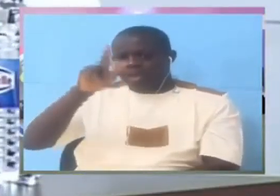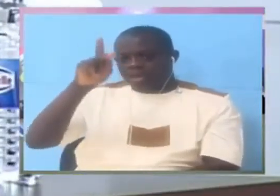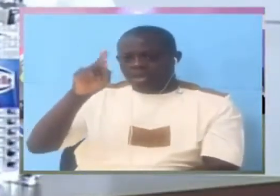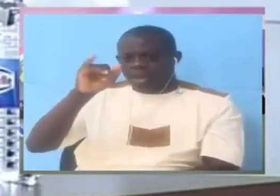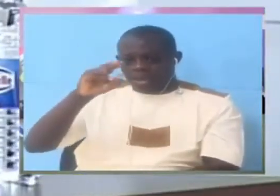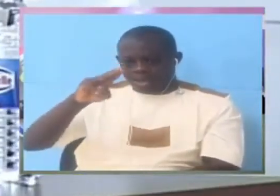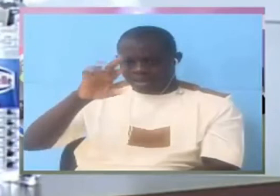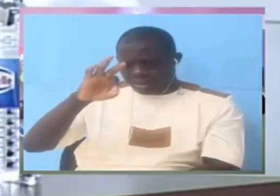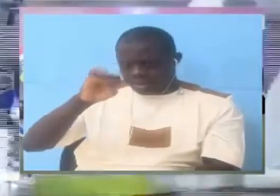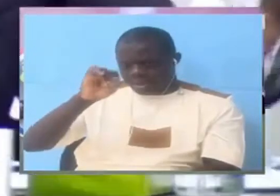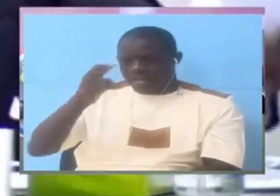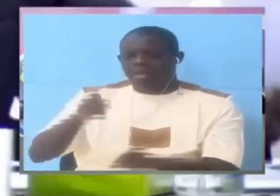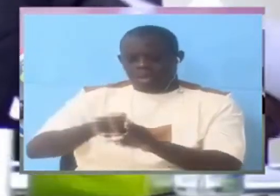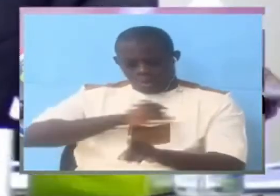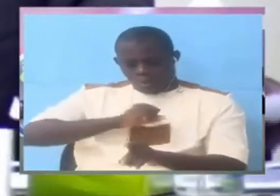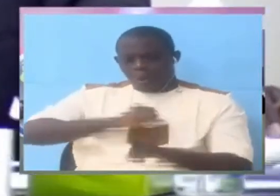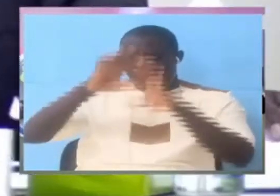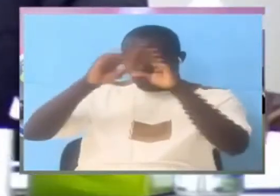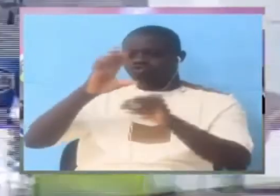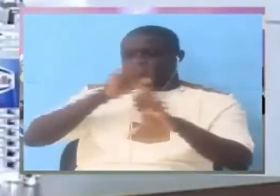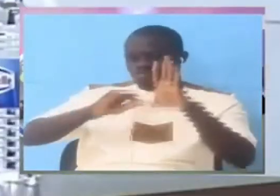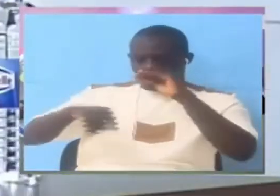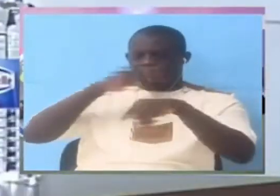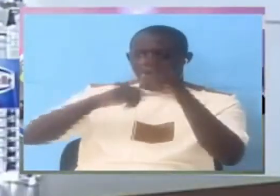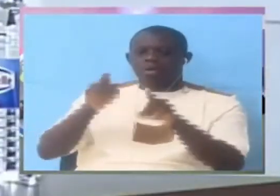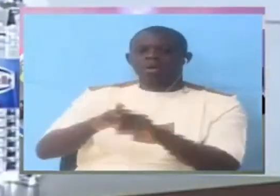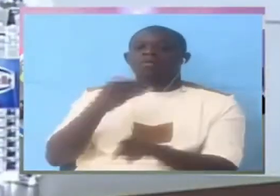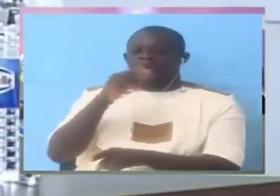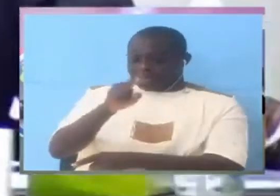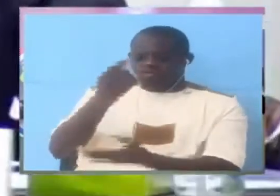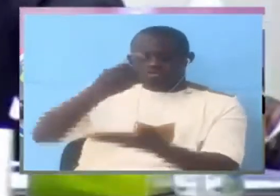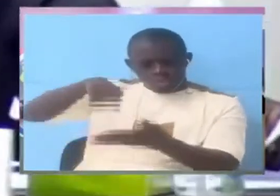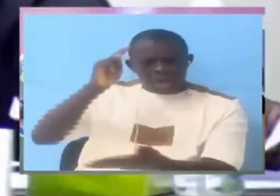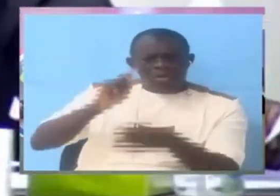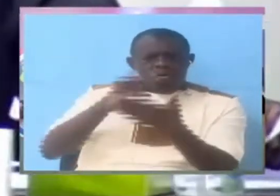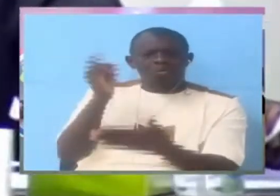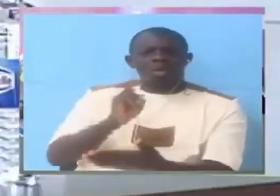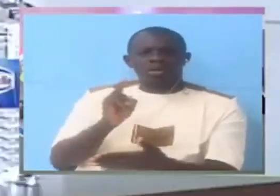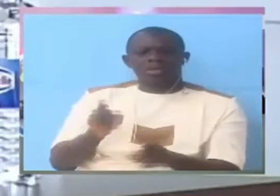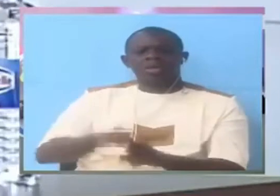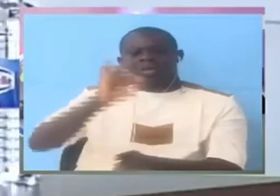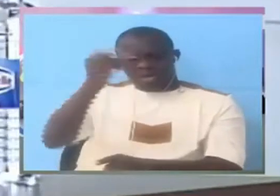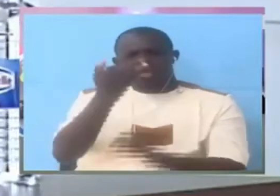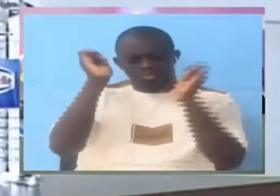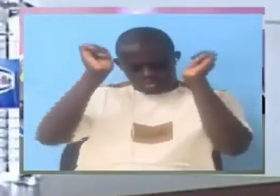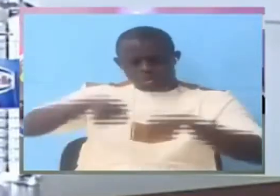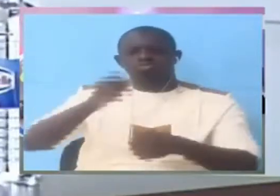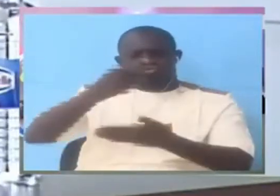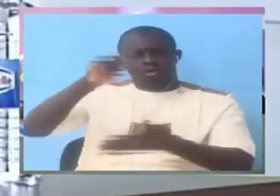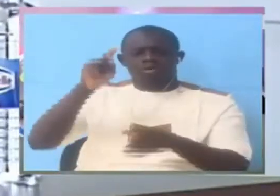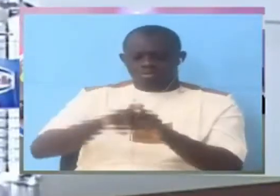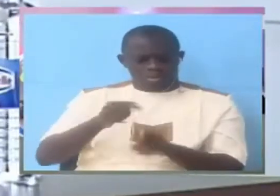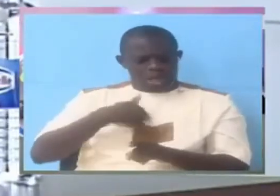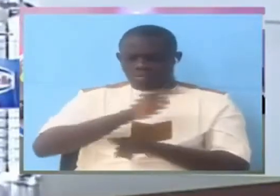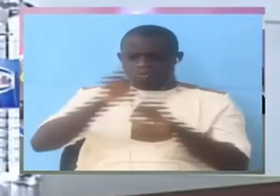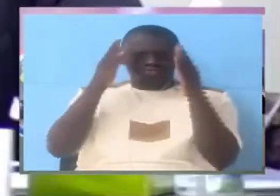department definitely he has would that be correct or that's his department would that be correct it could you don't know i don't